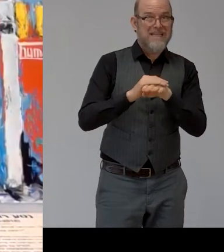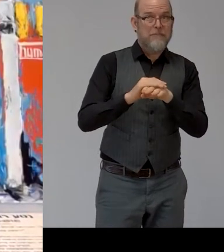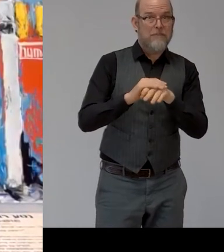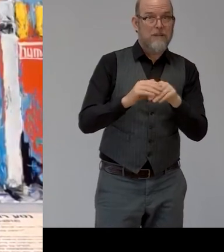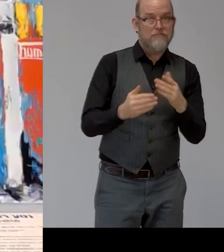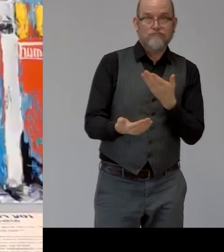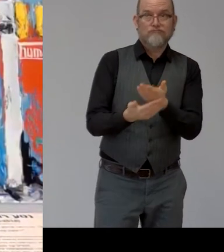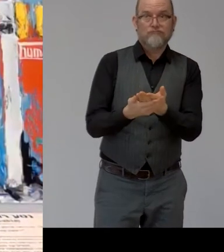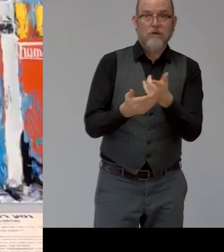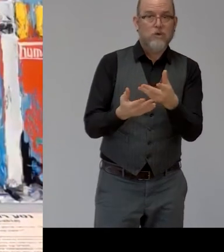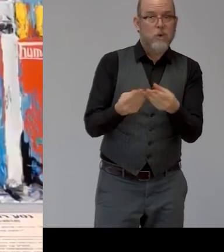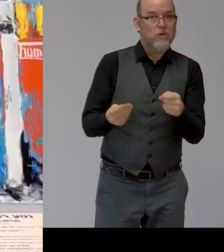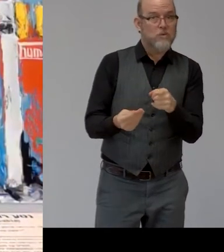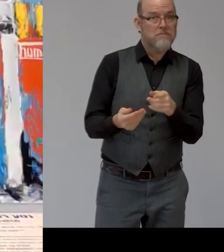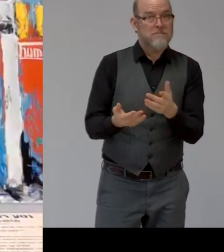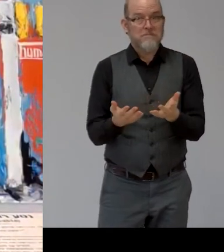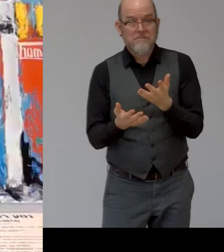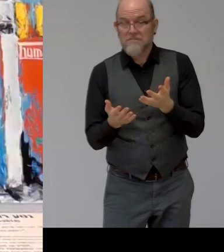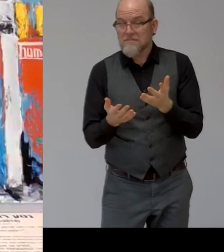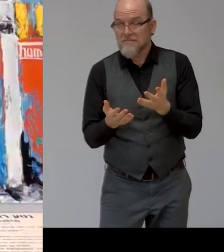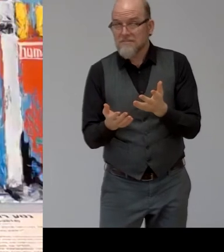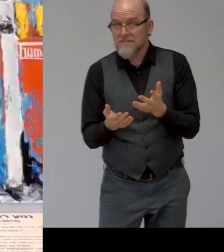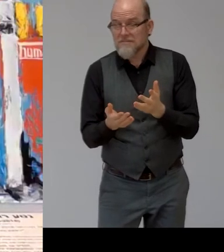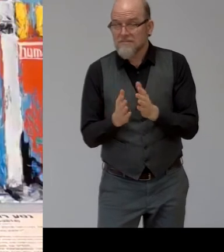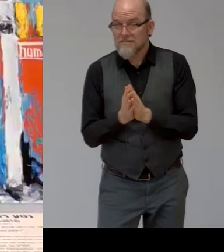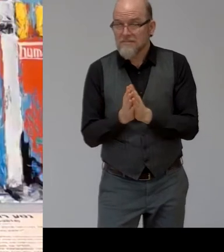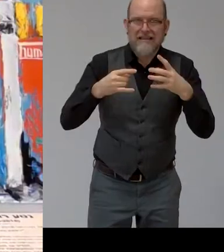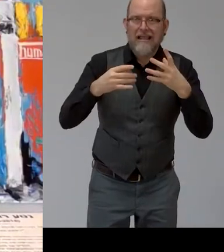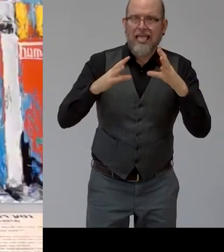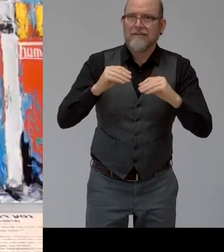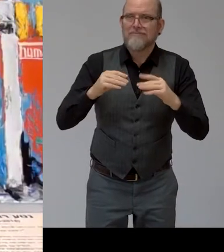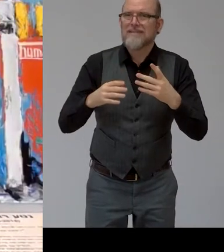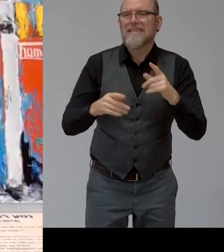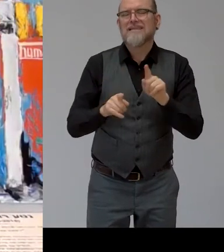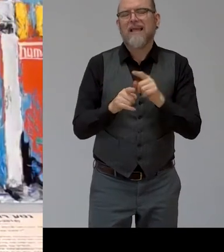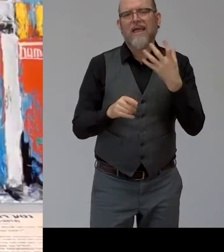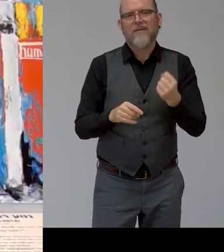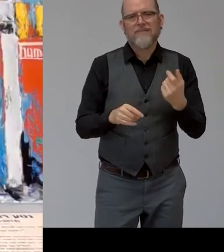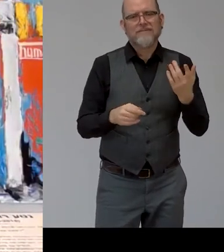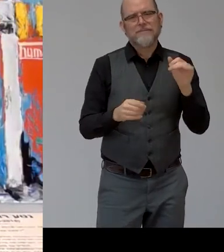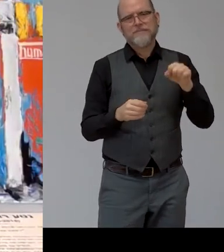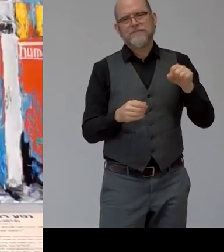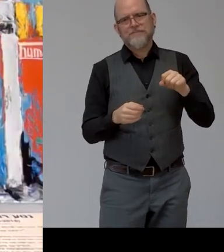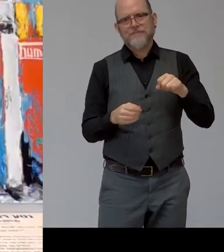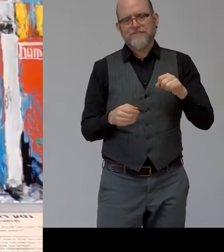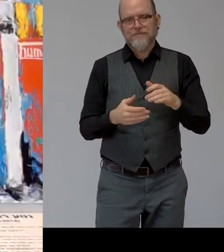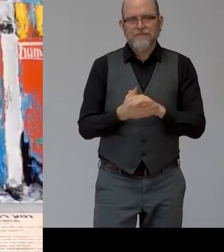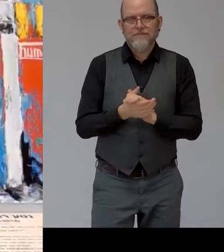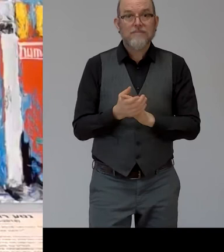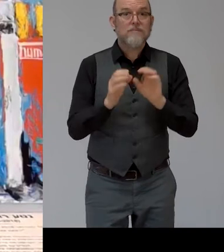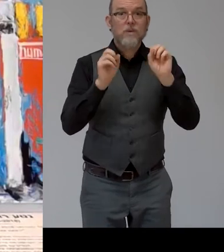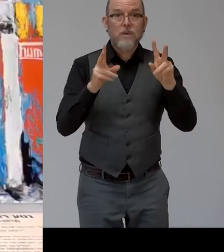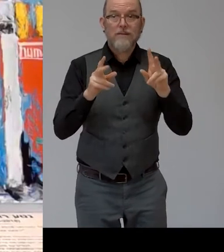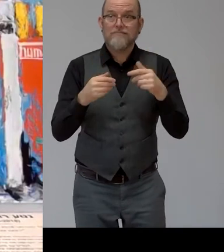you know the the the key uh key uh key keypad now um uh thank you very much arnon